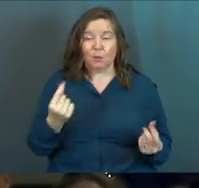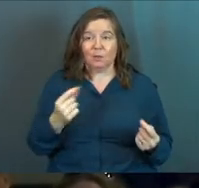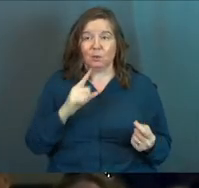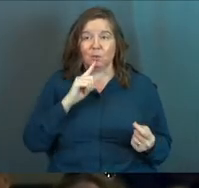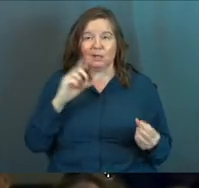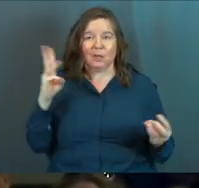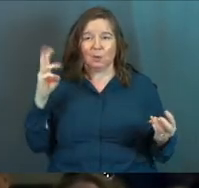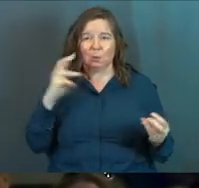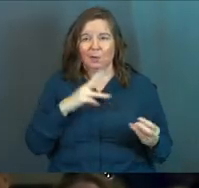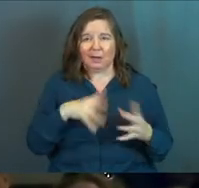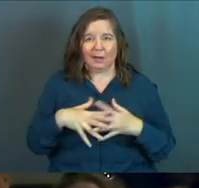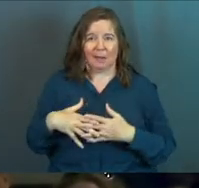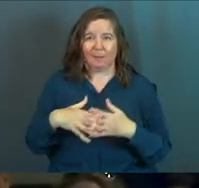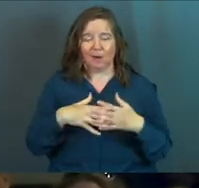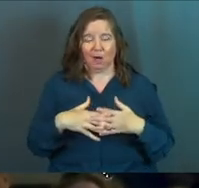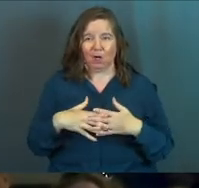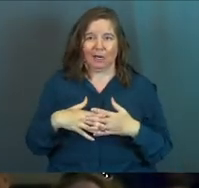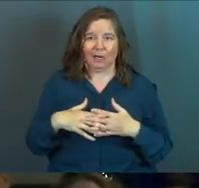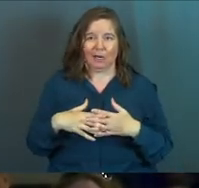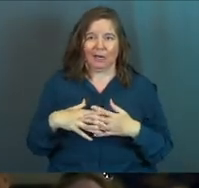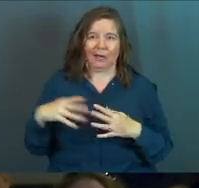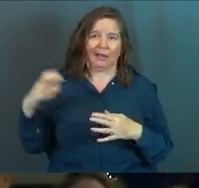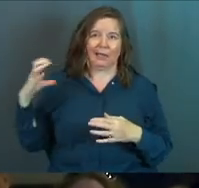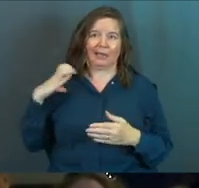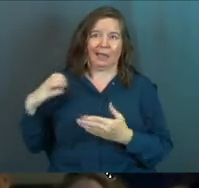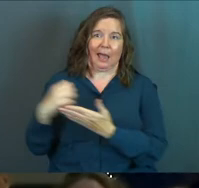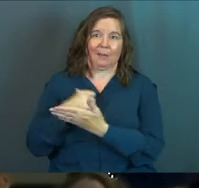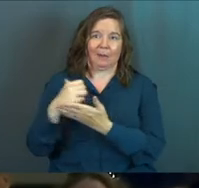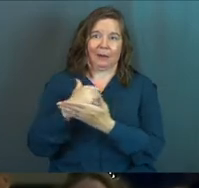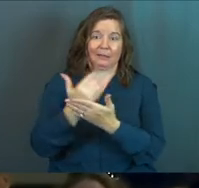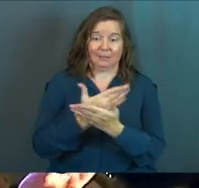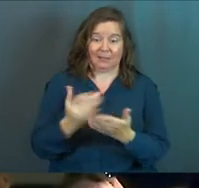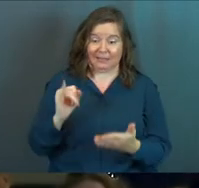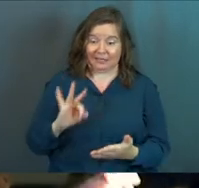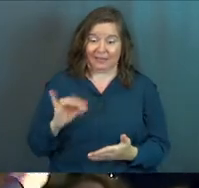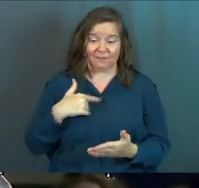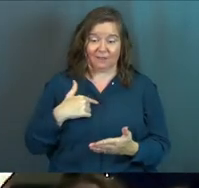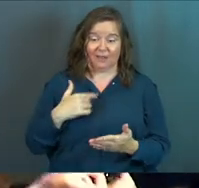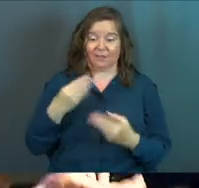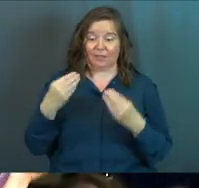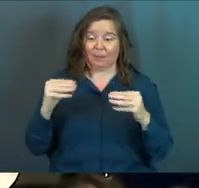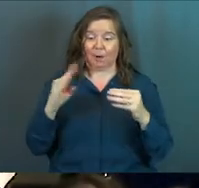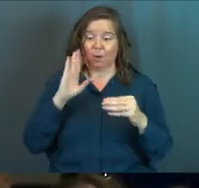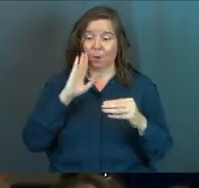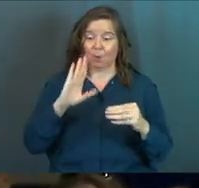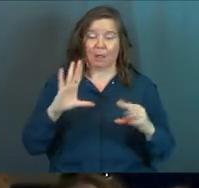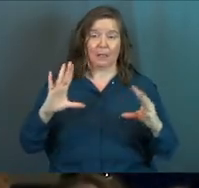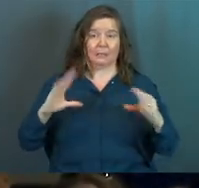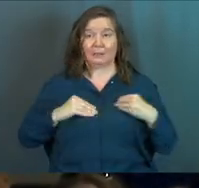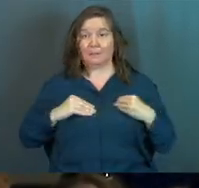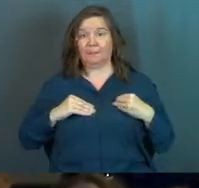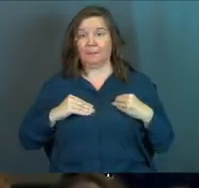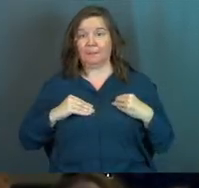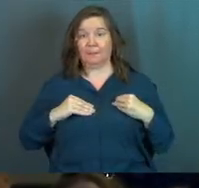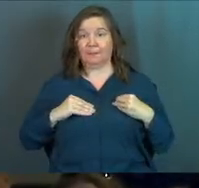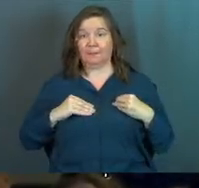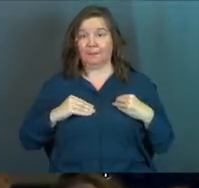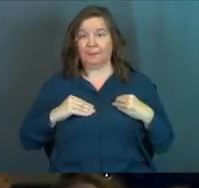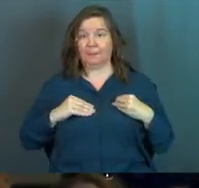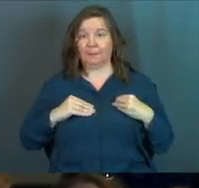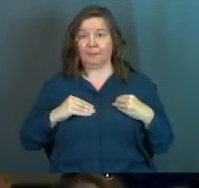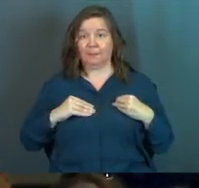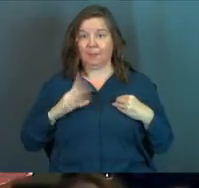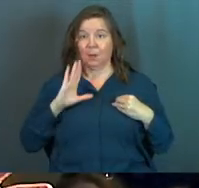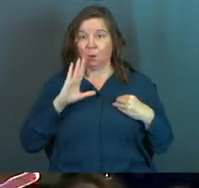do this really weird American capitalism thing where we say, as long as the market will bear it, we'll